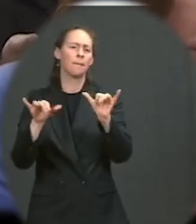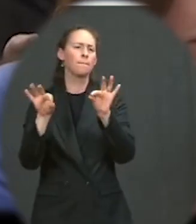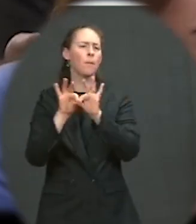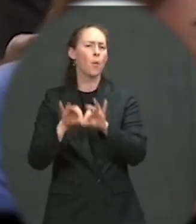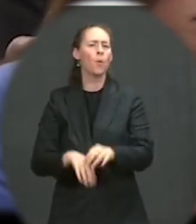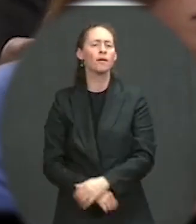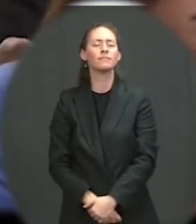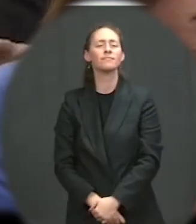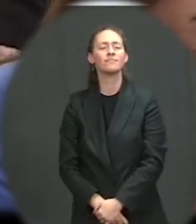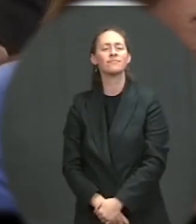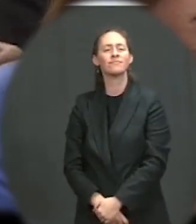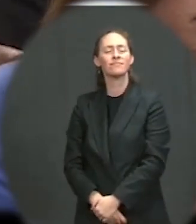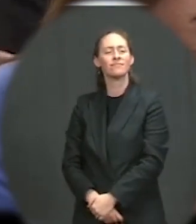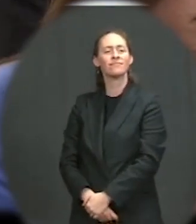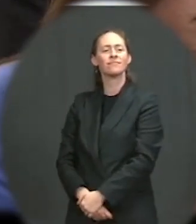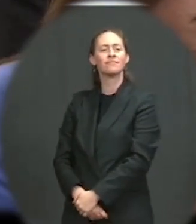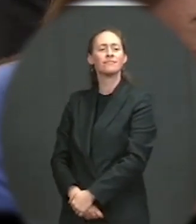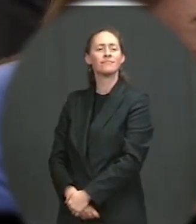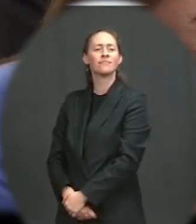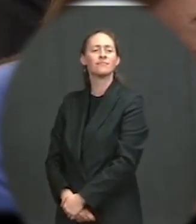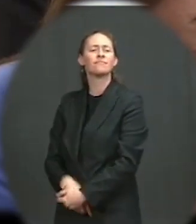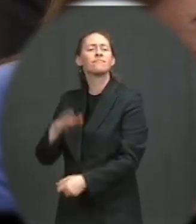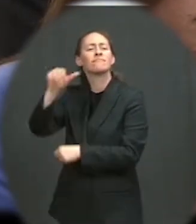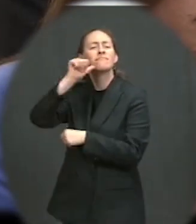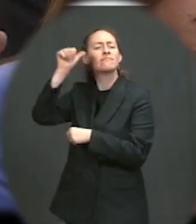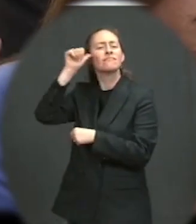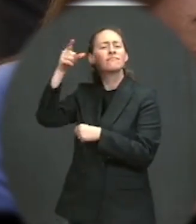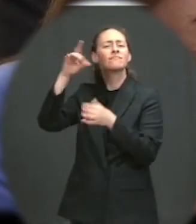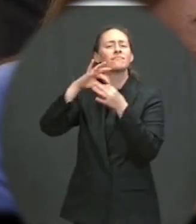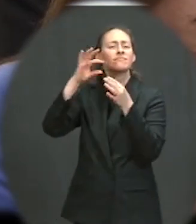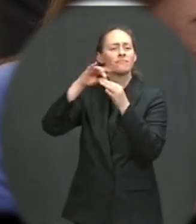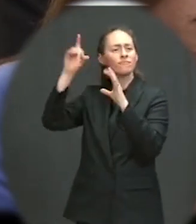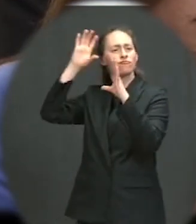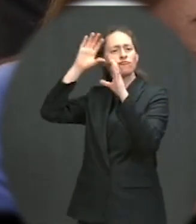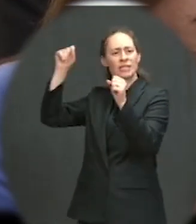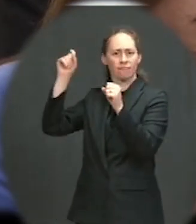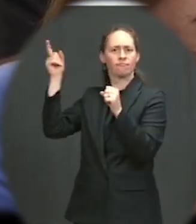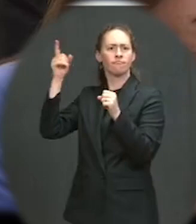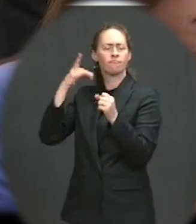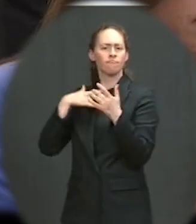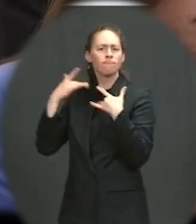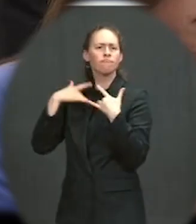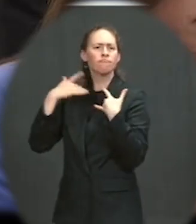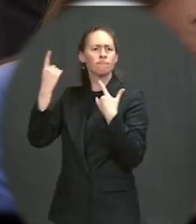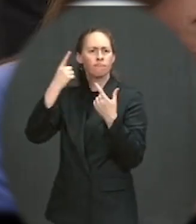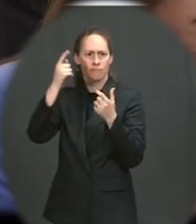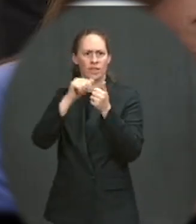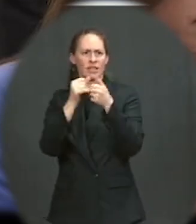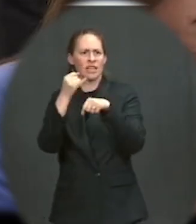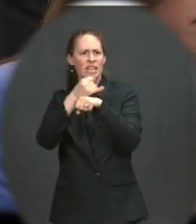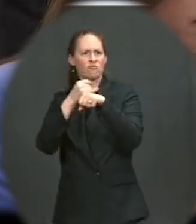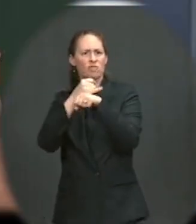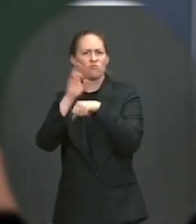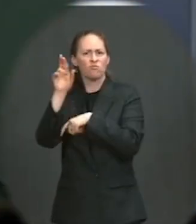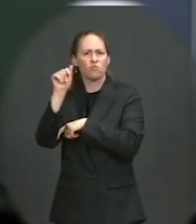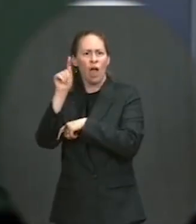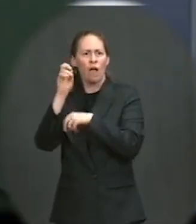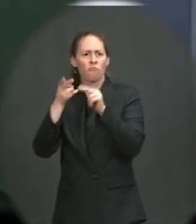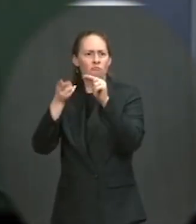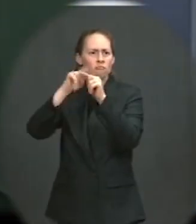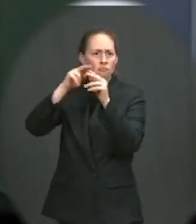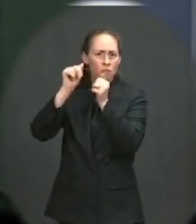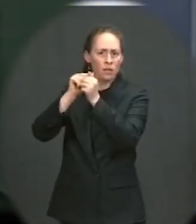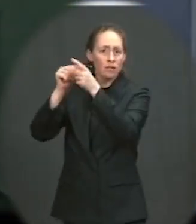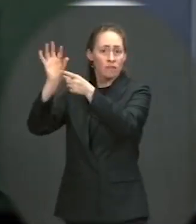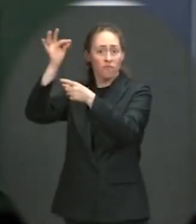yesterday about whether President Biden discussed interest rates with Fed Chairman Powell and other financial regulators. I just, the interest rates,